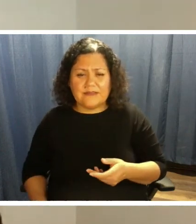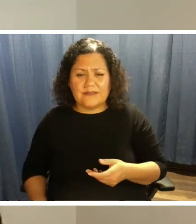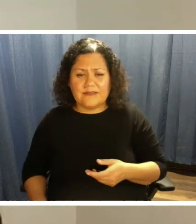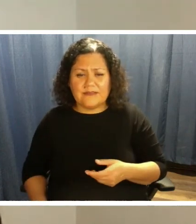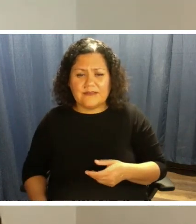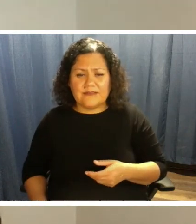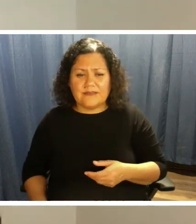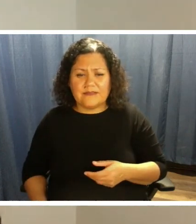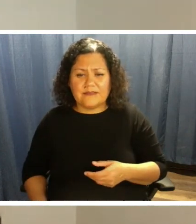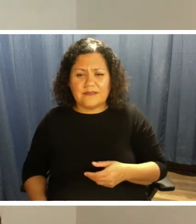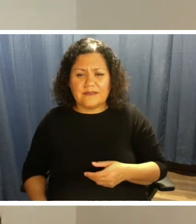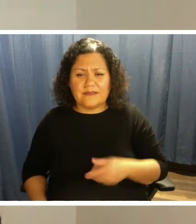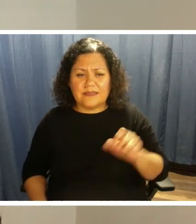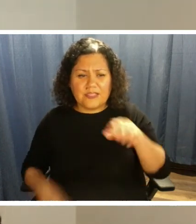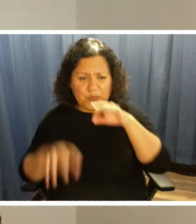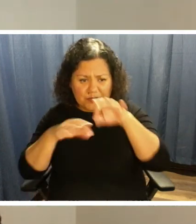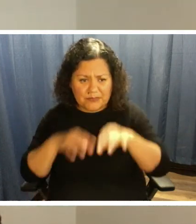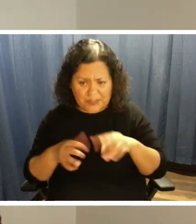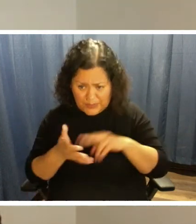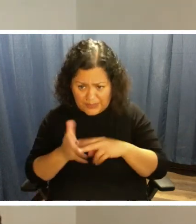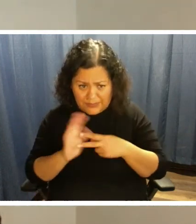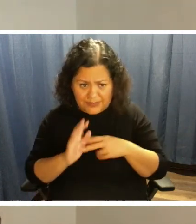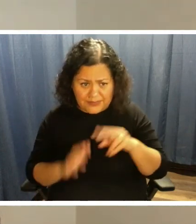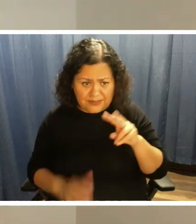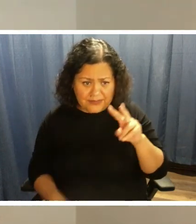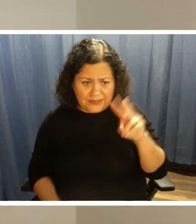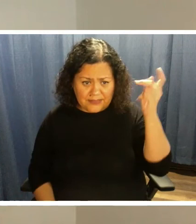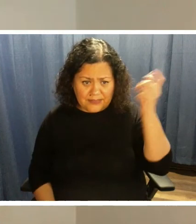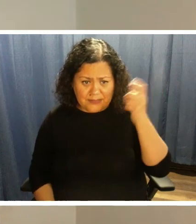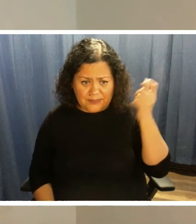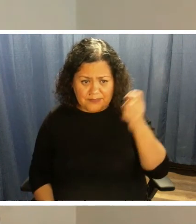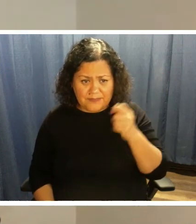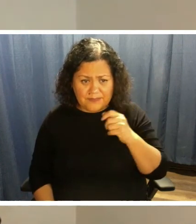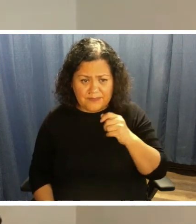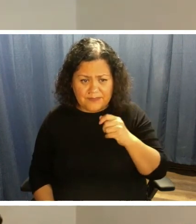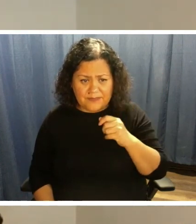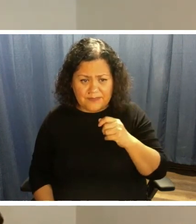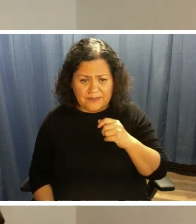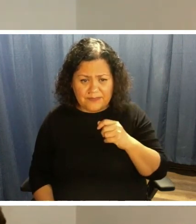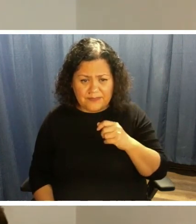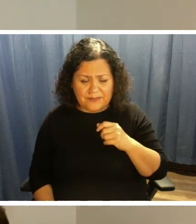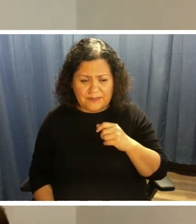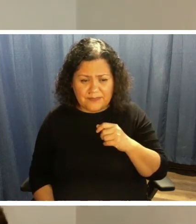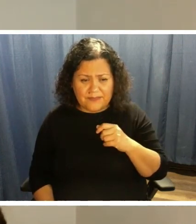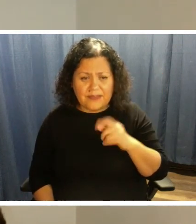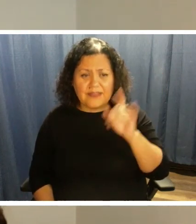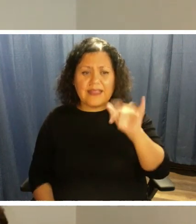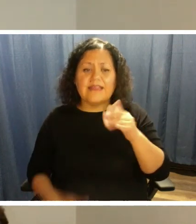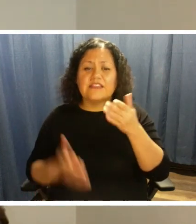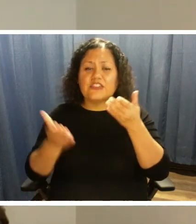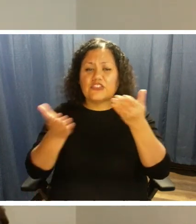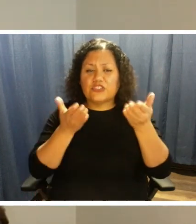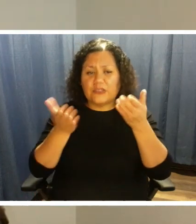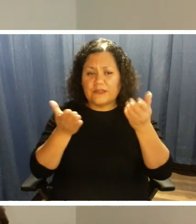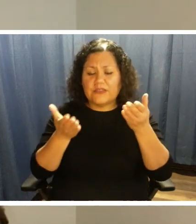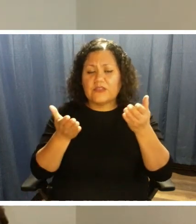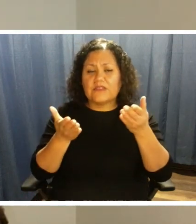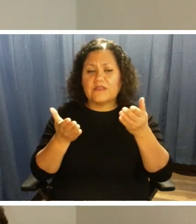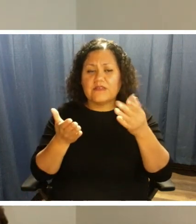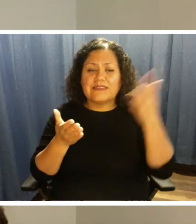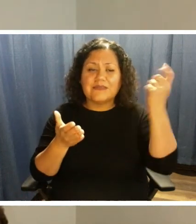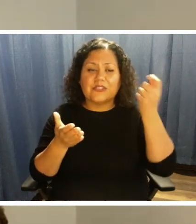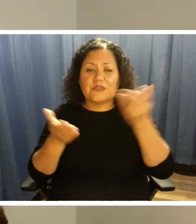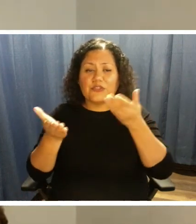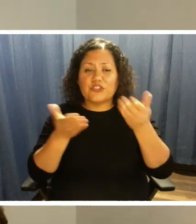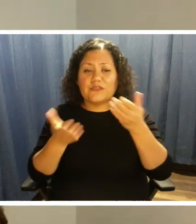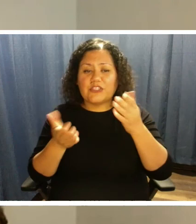Can you explain what that is? Um, yes, it's, uh, it's a service, um, where you can schedule